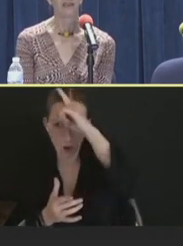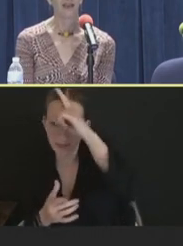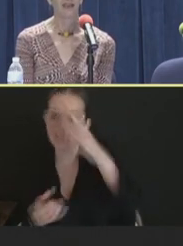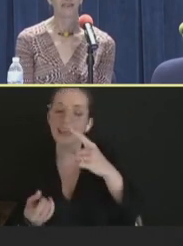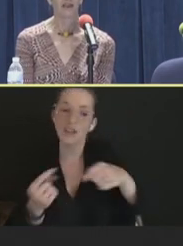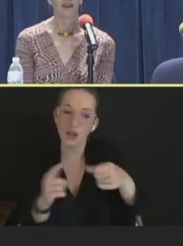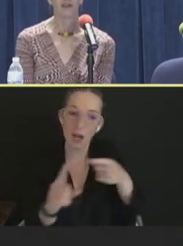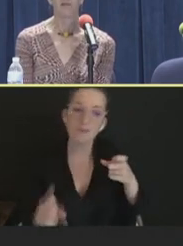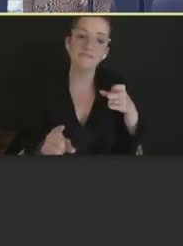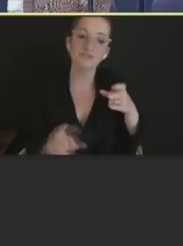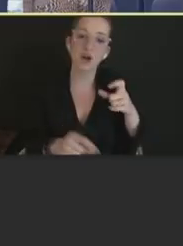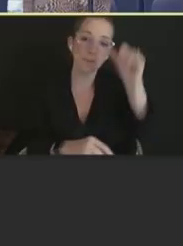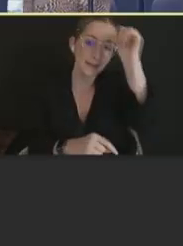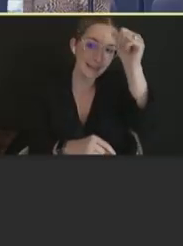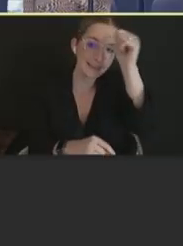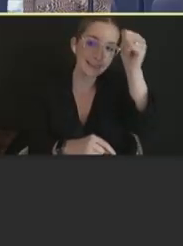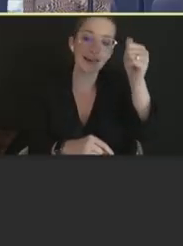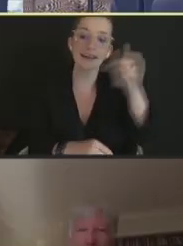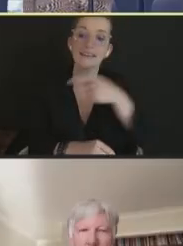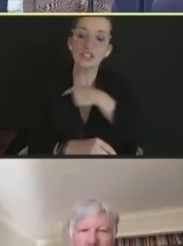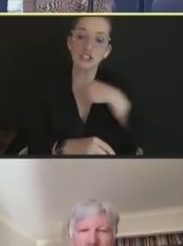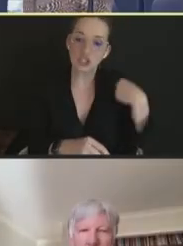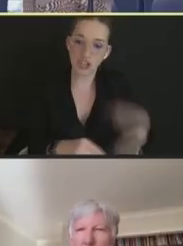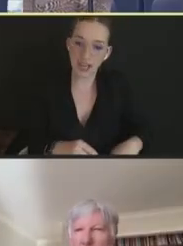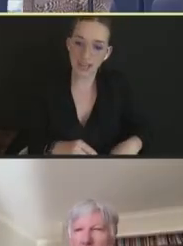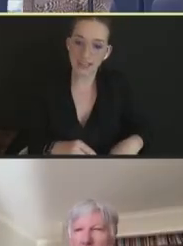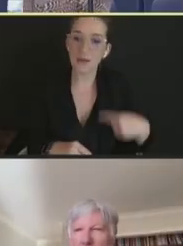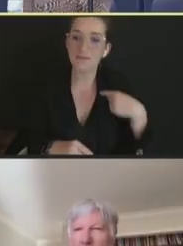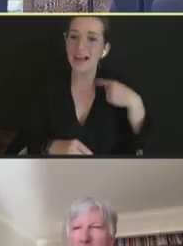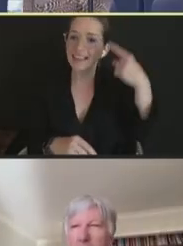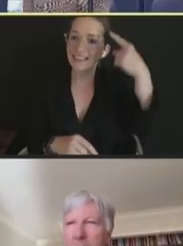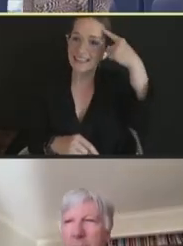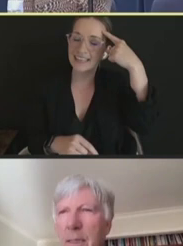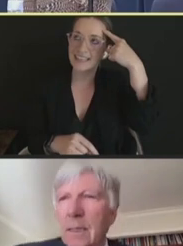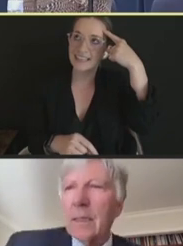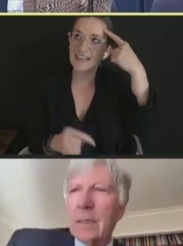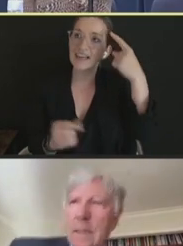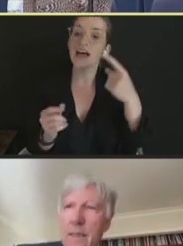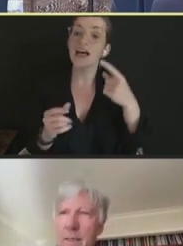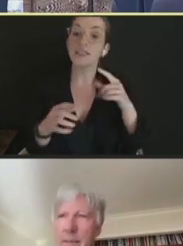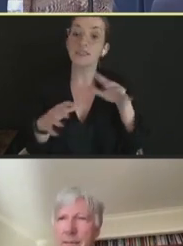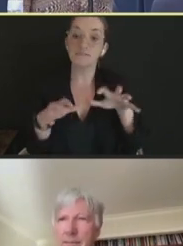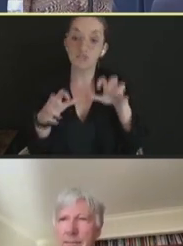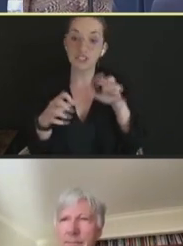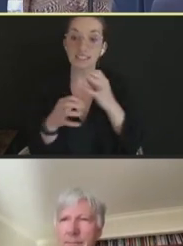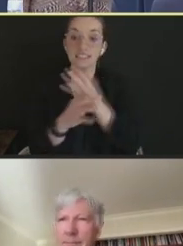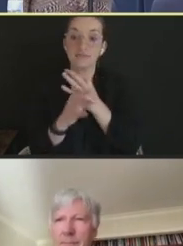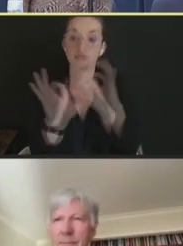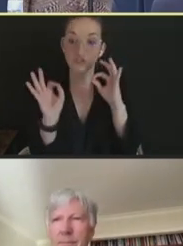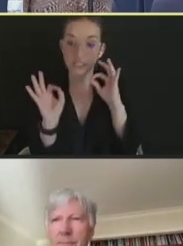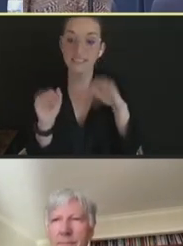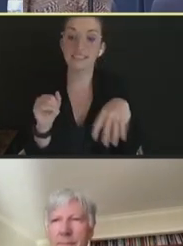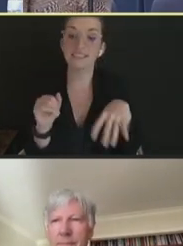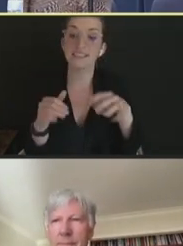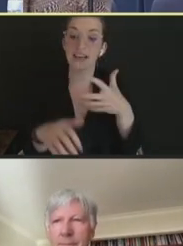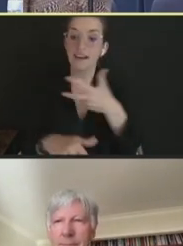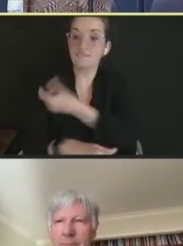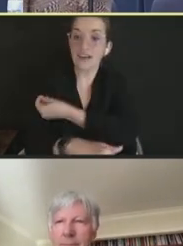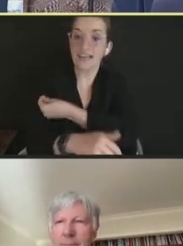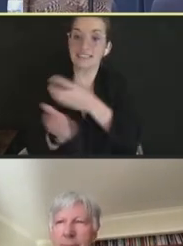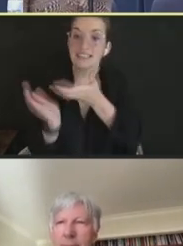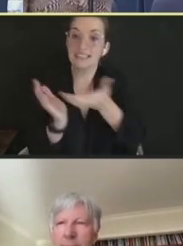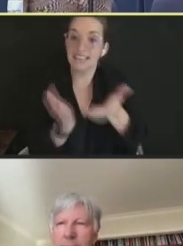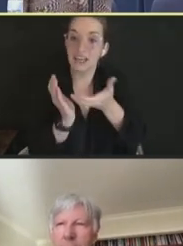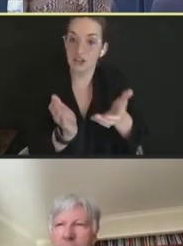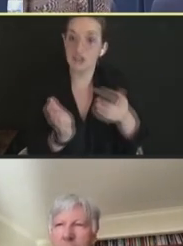think that the vaccine carriers, probably the freeze-free vaccine carrier produced by Indian and Chinese manufacturers that PATH